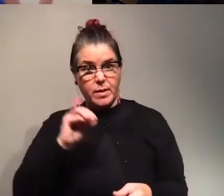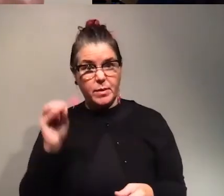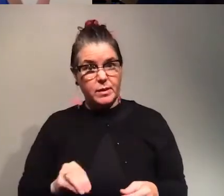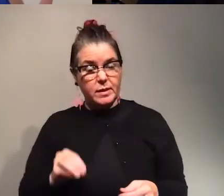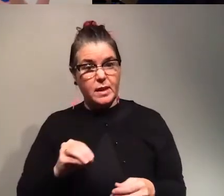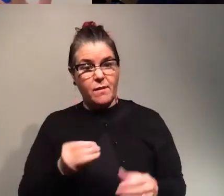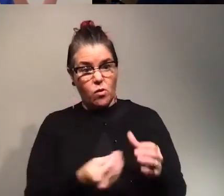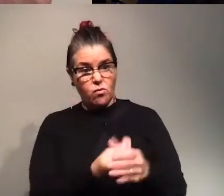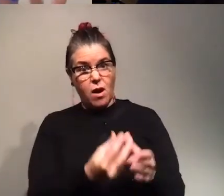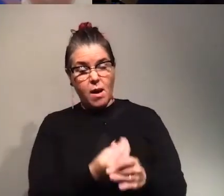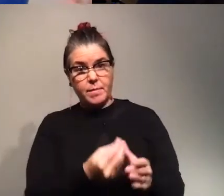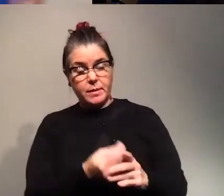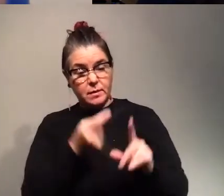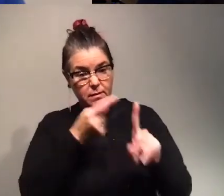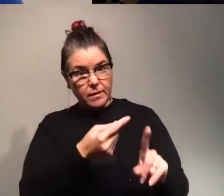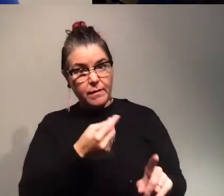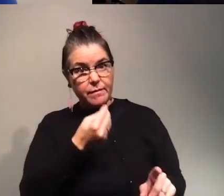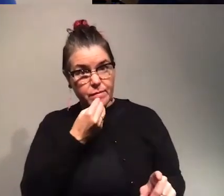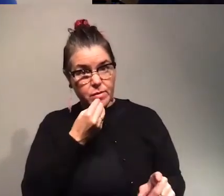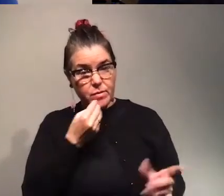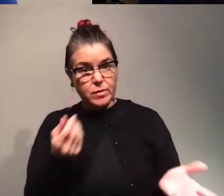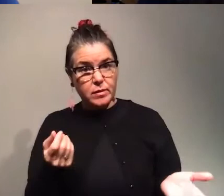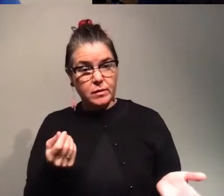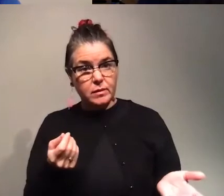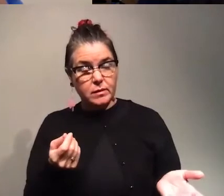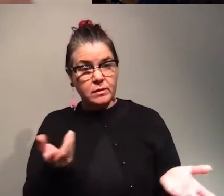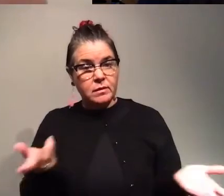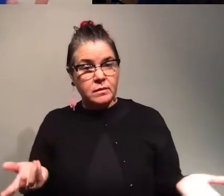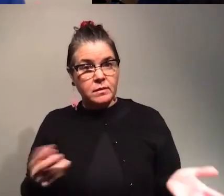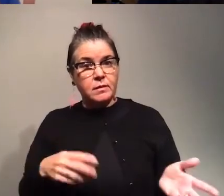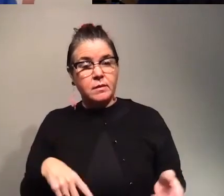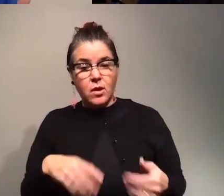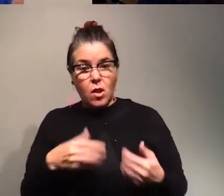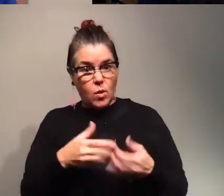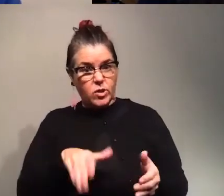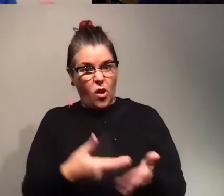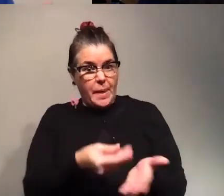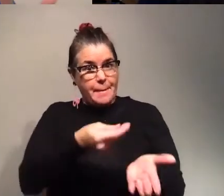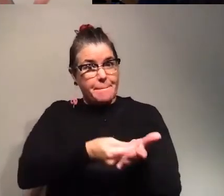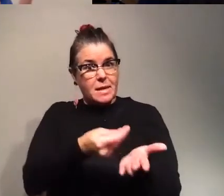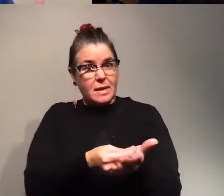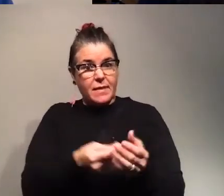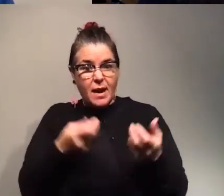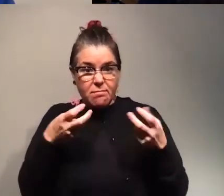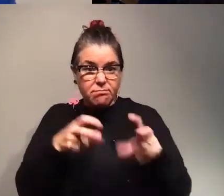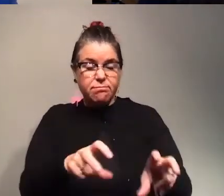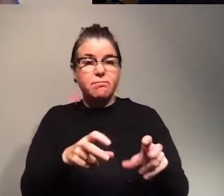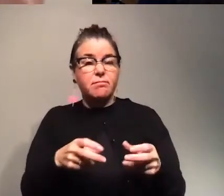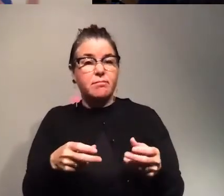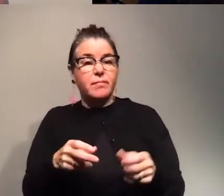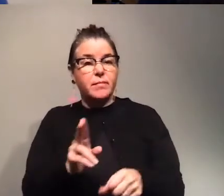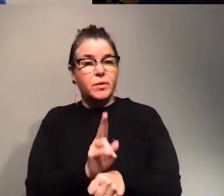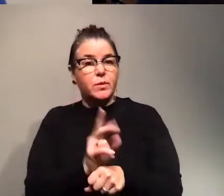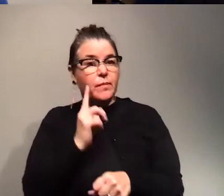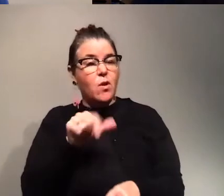crops that could could got that was feeding people and losing all that money too and that investment that could be used for